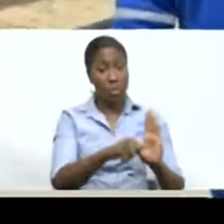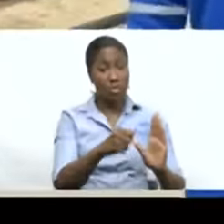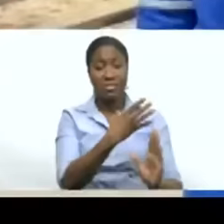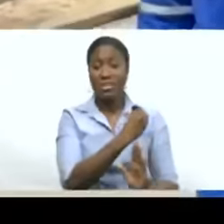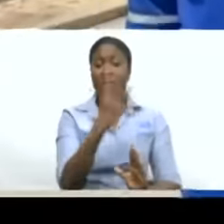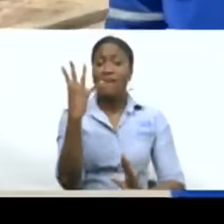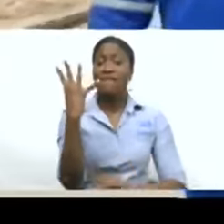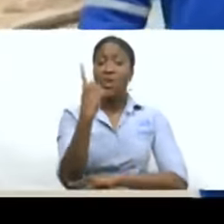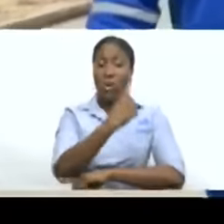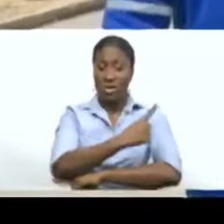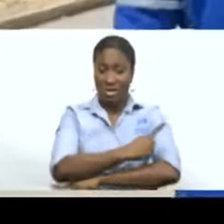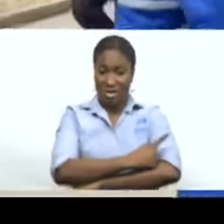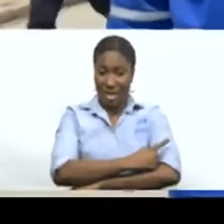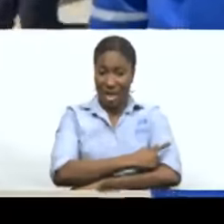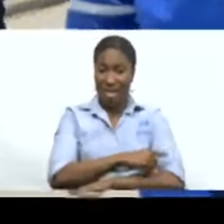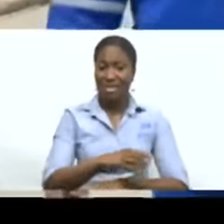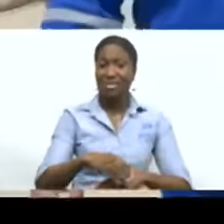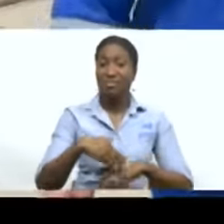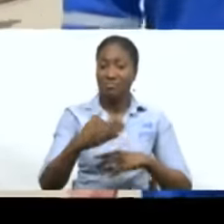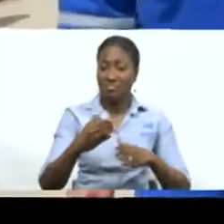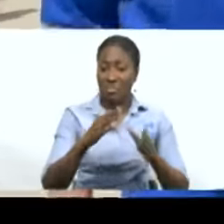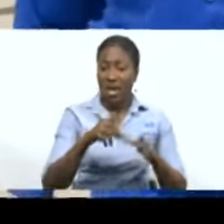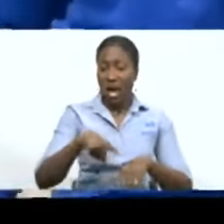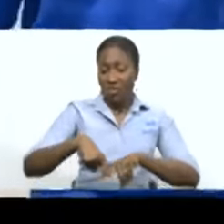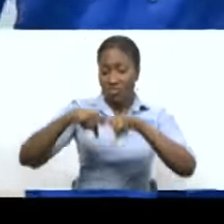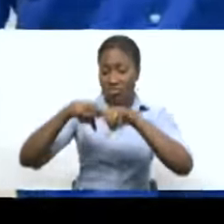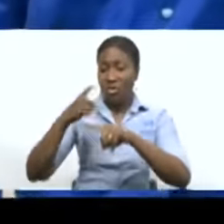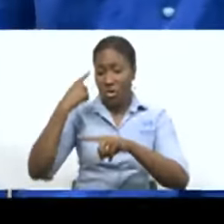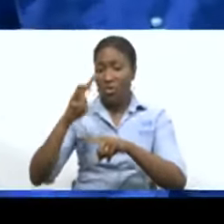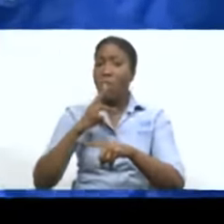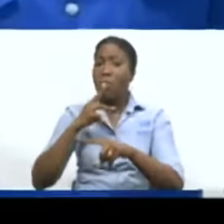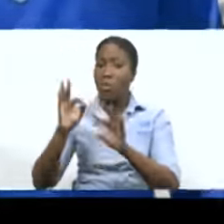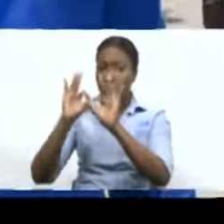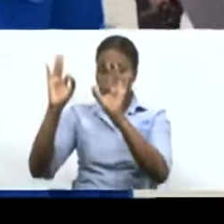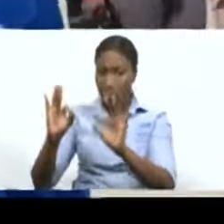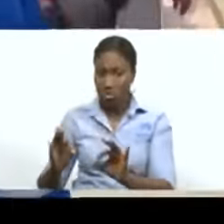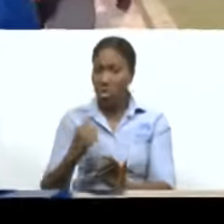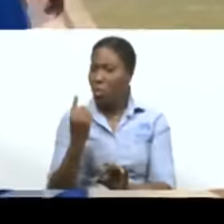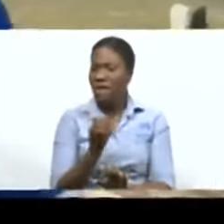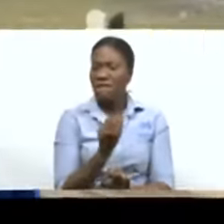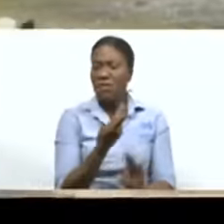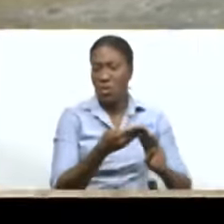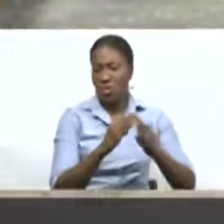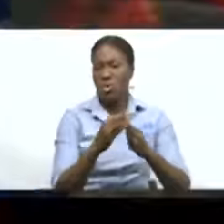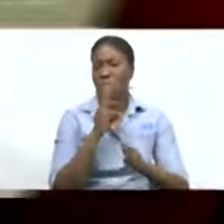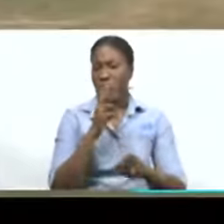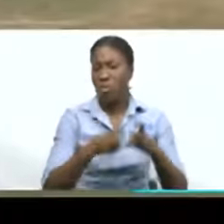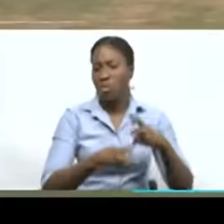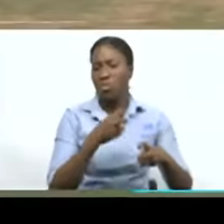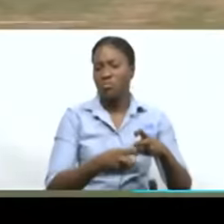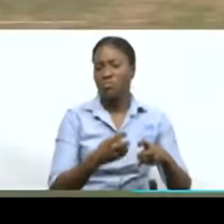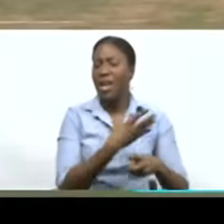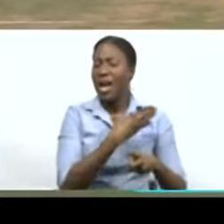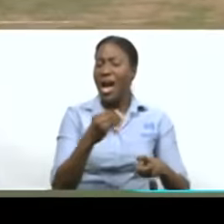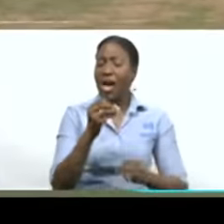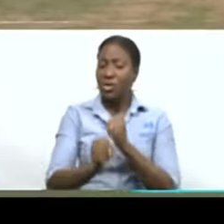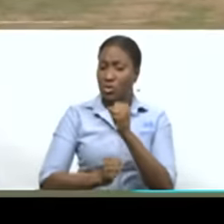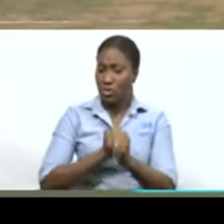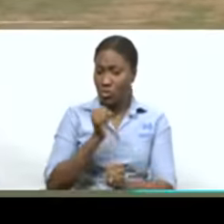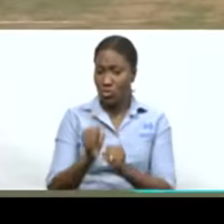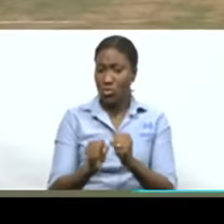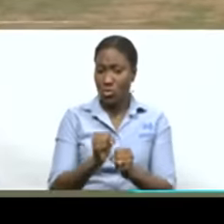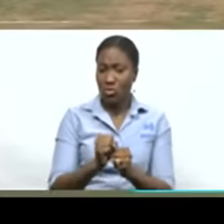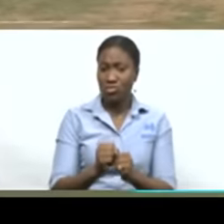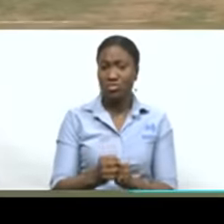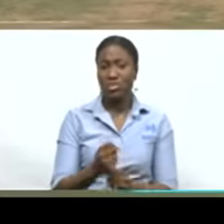days into its planned shutdown, Andy Salcott says only a few communities in South are affected. Coming up in sport, Carrier and